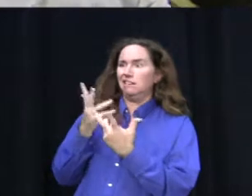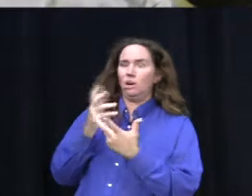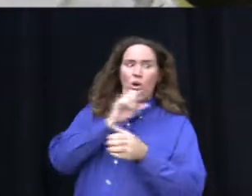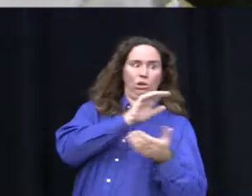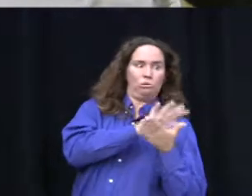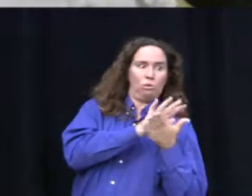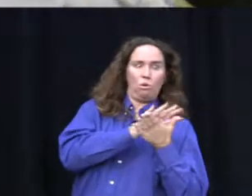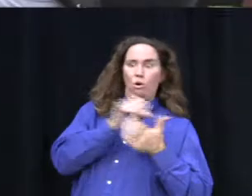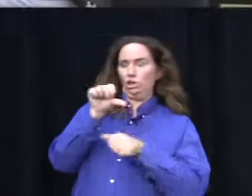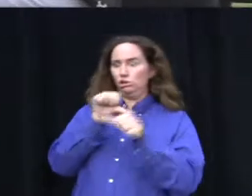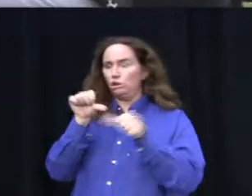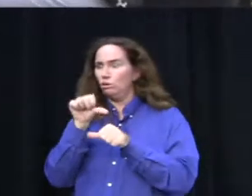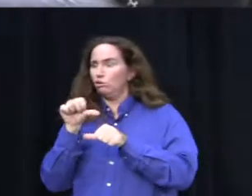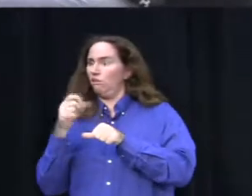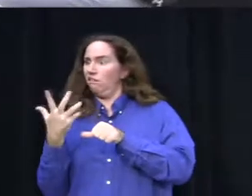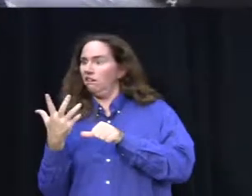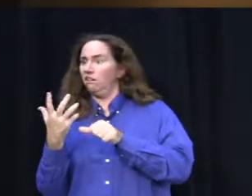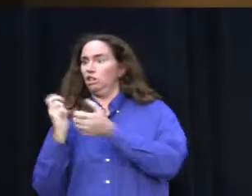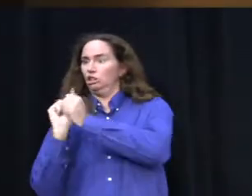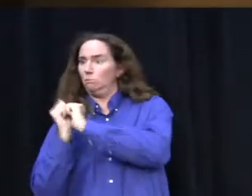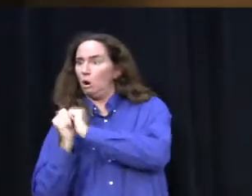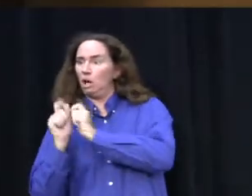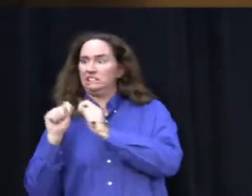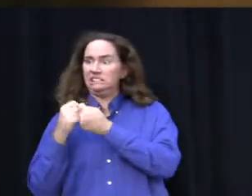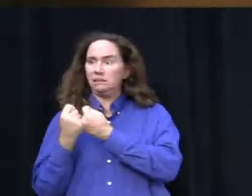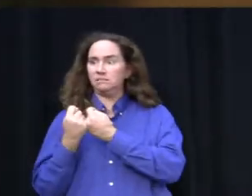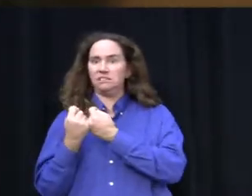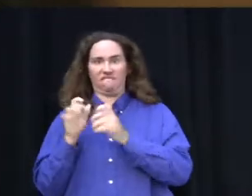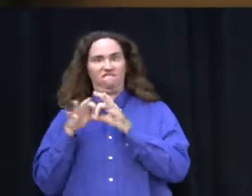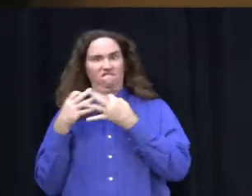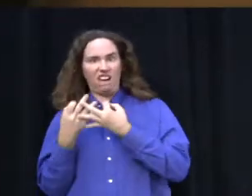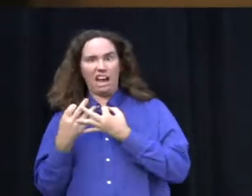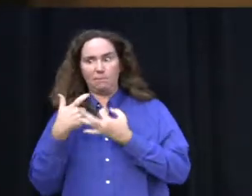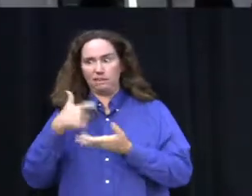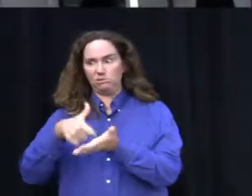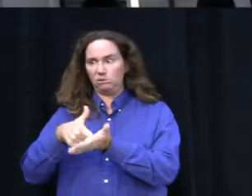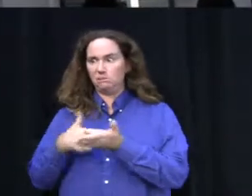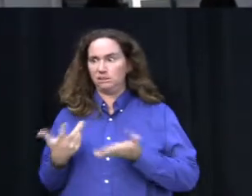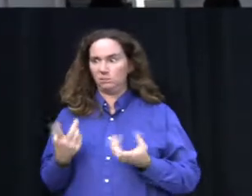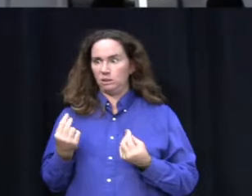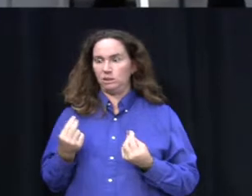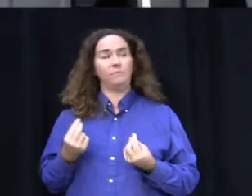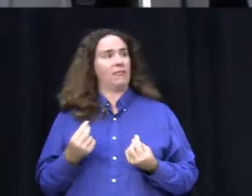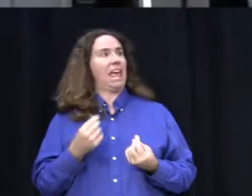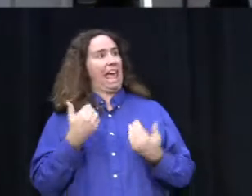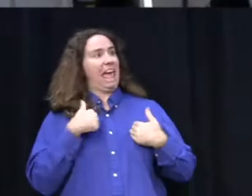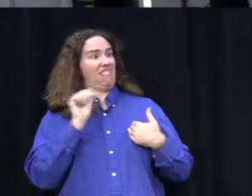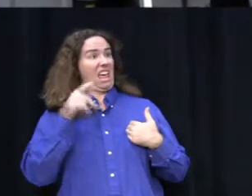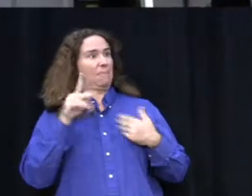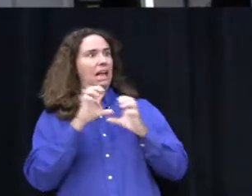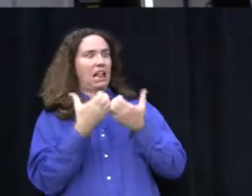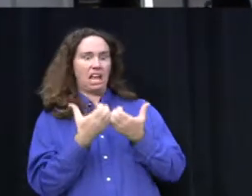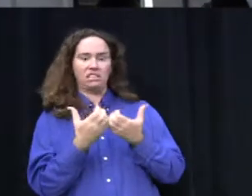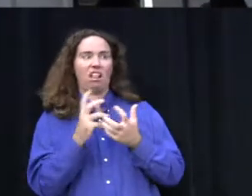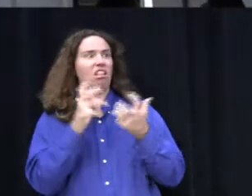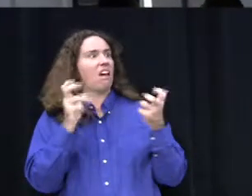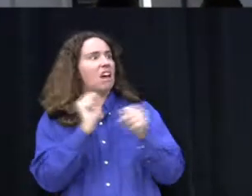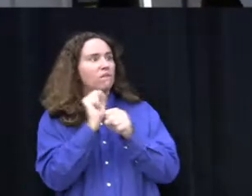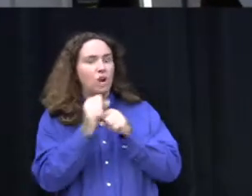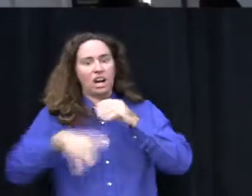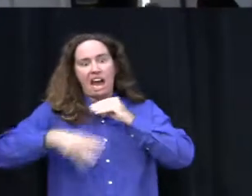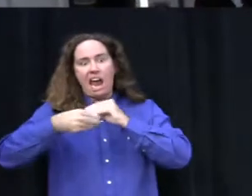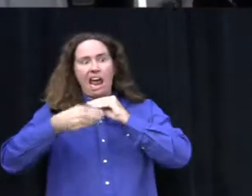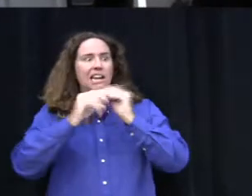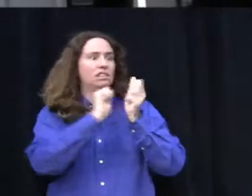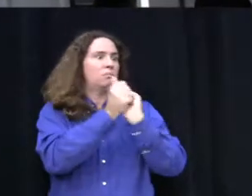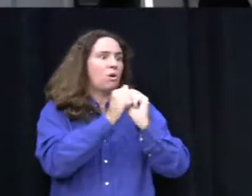our social lives, our sports teams, and our family obligations. Especially when you have a lot of AP classes and you do extracurricular